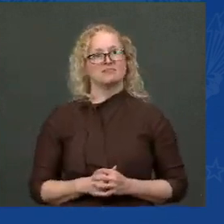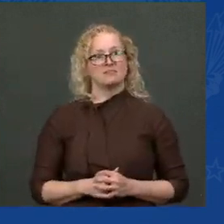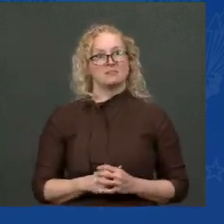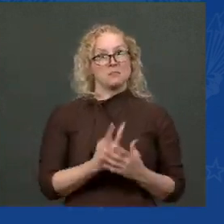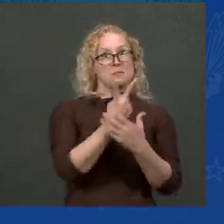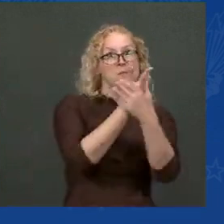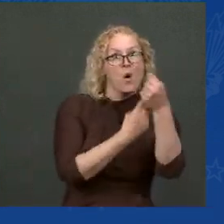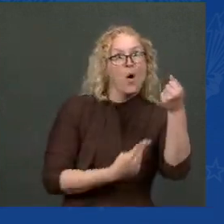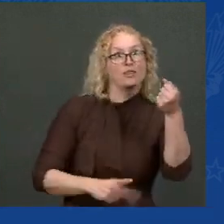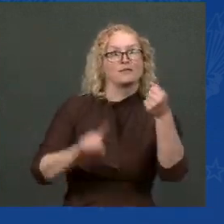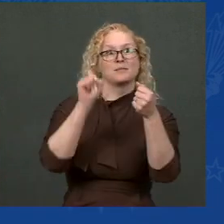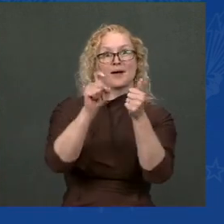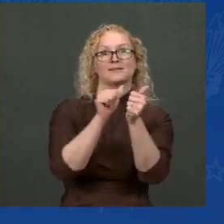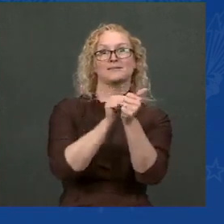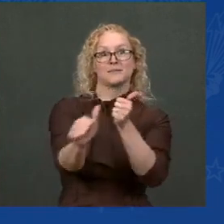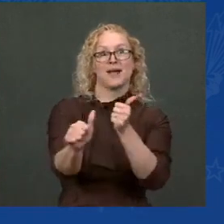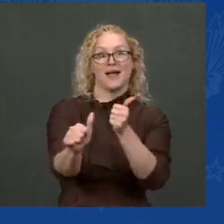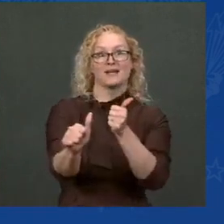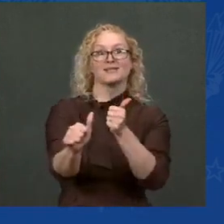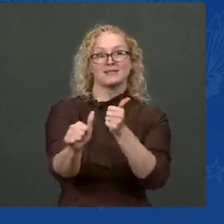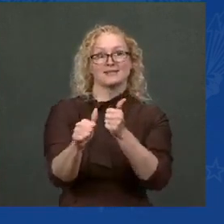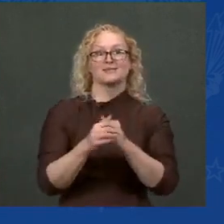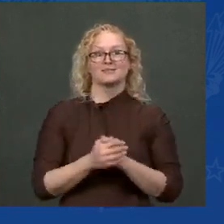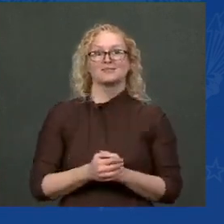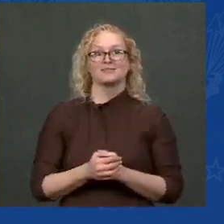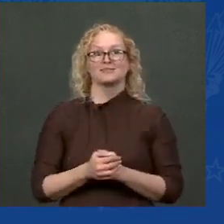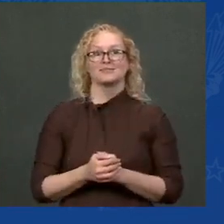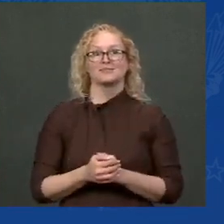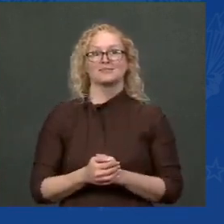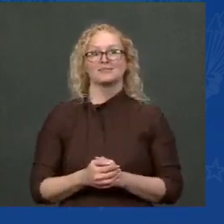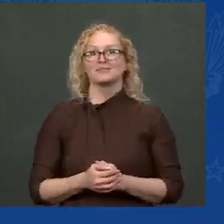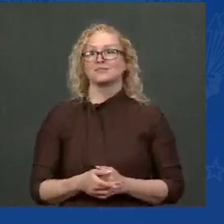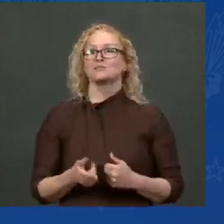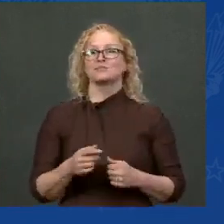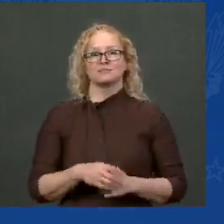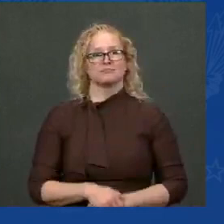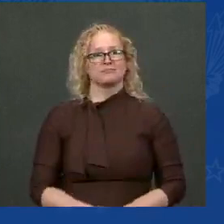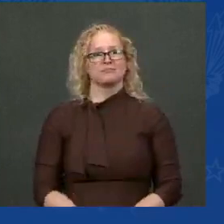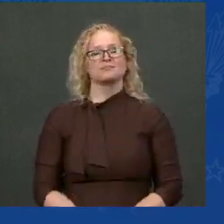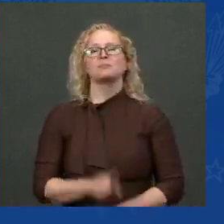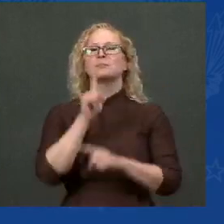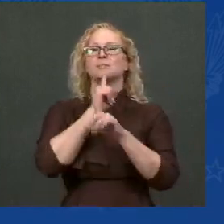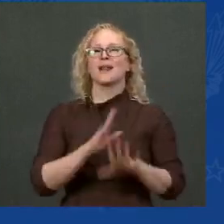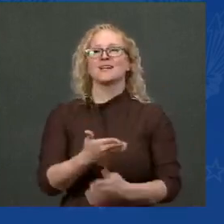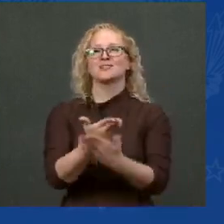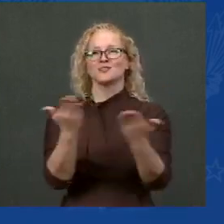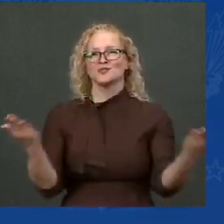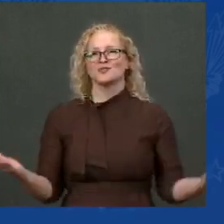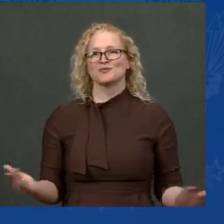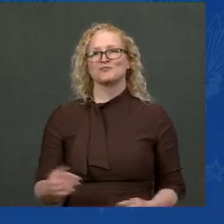all, and may God protect our troops. Thank you. The Pressure bill to make it in, Mr. President. The Pressure bill make